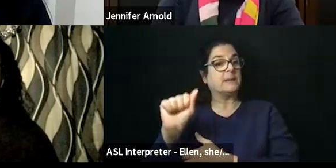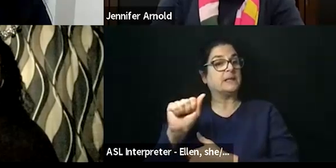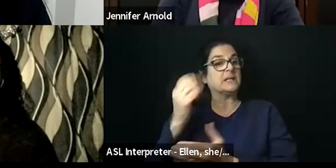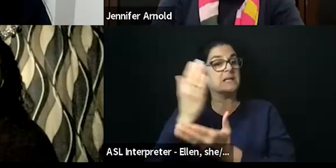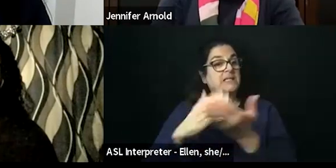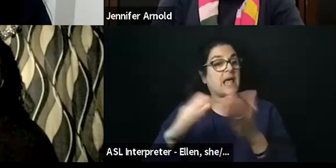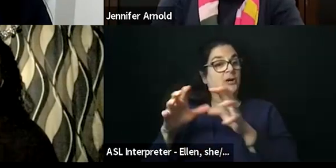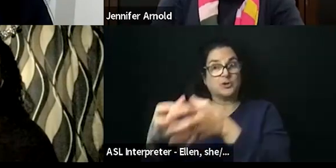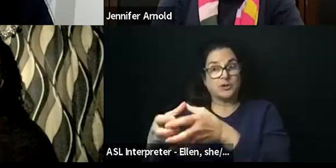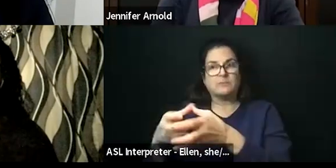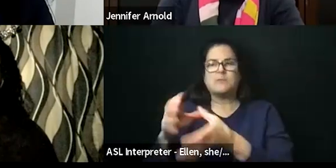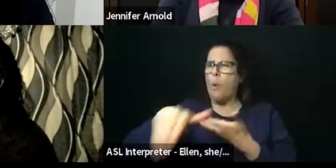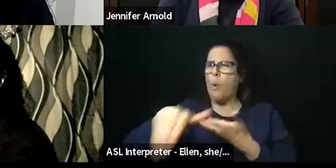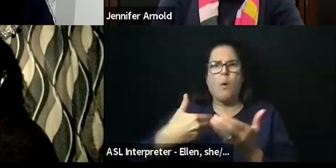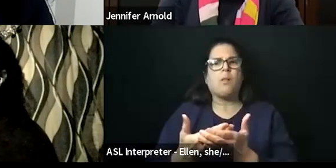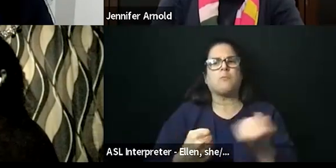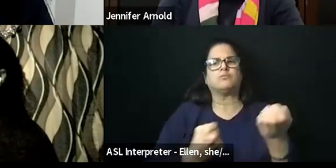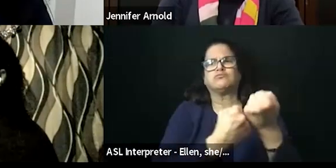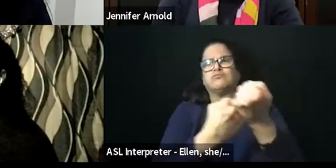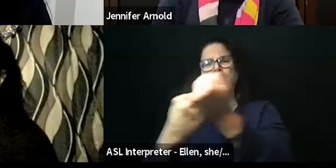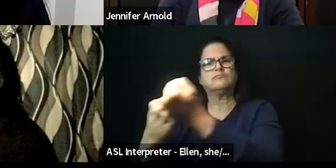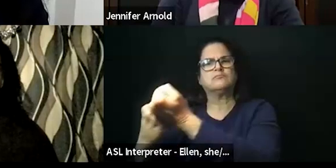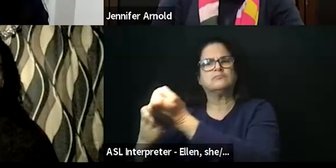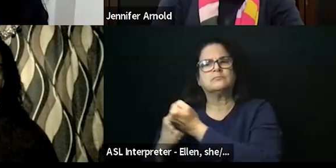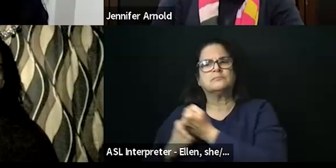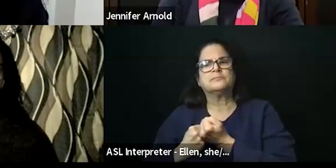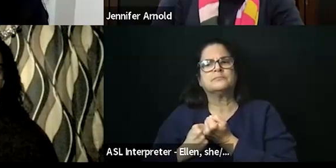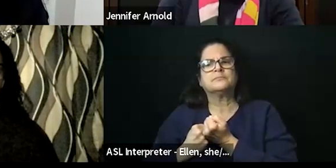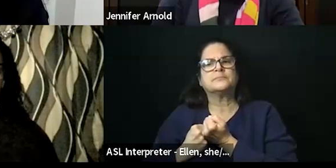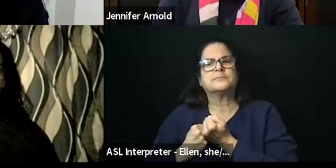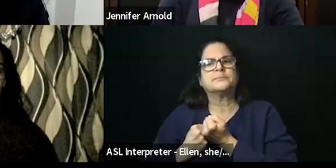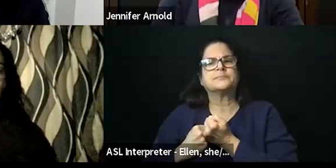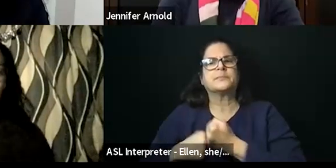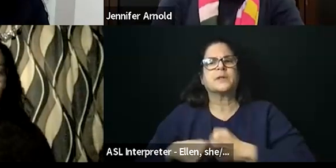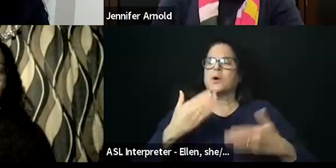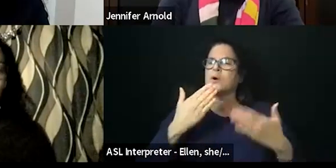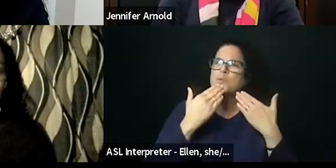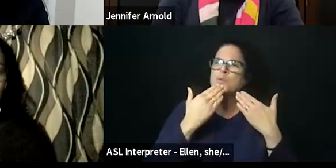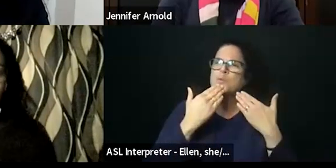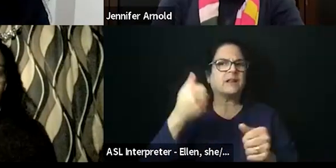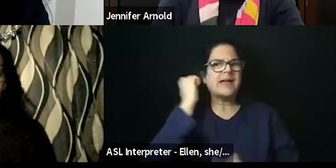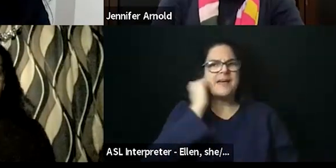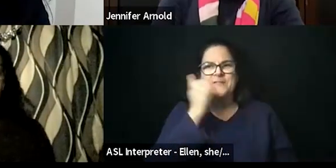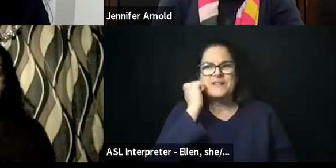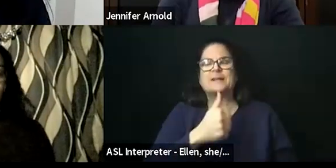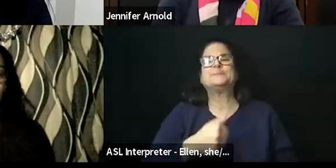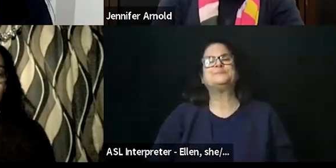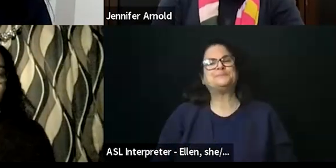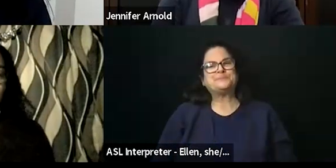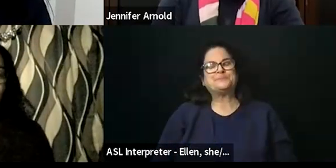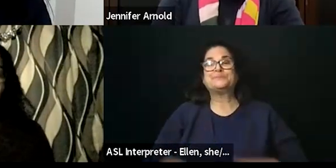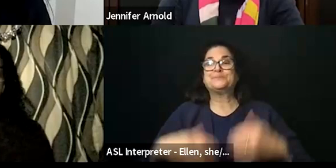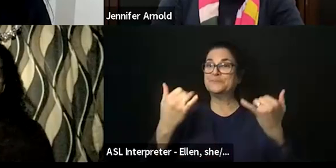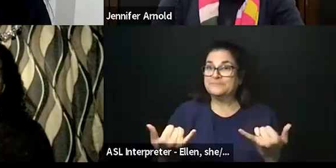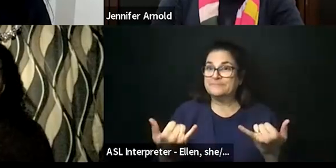community through their work and their advocacy and we are grateful for them every day. Today we embark on a journey of